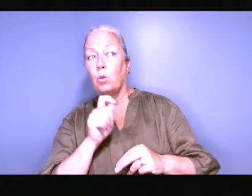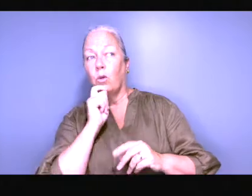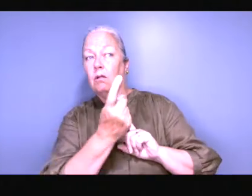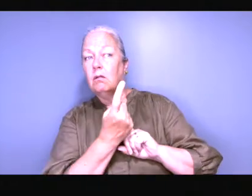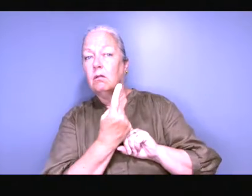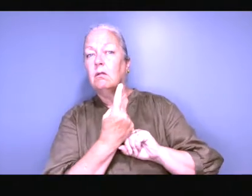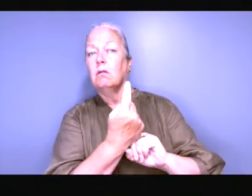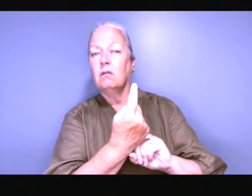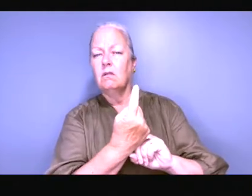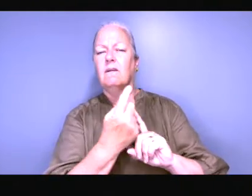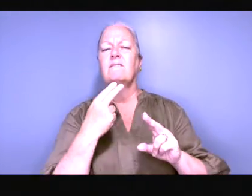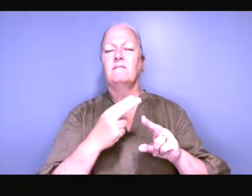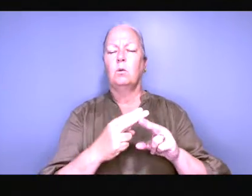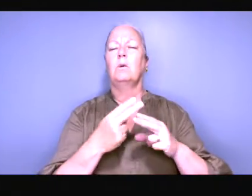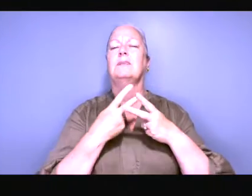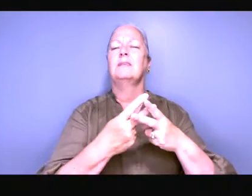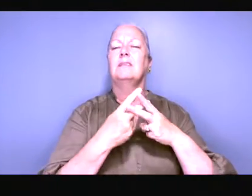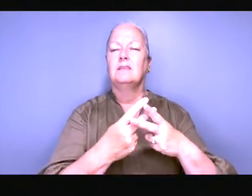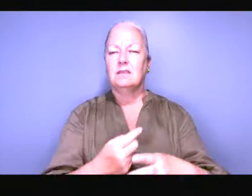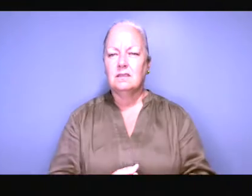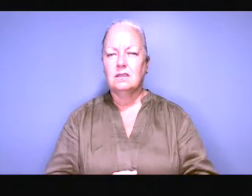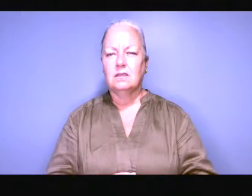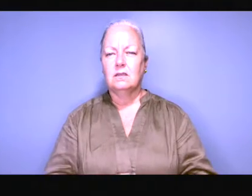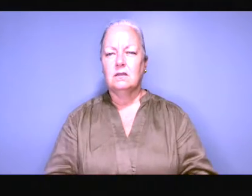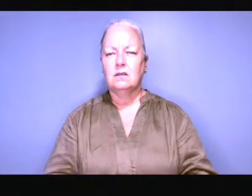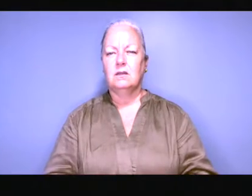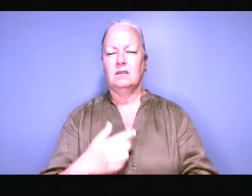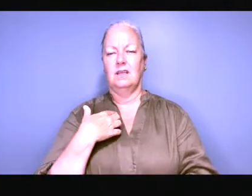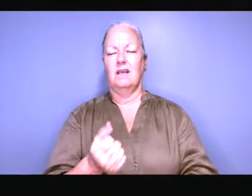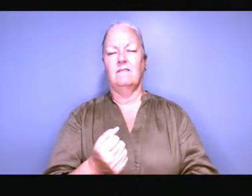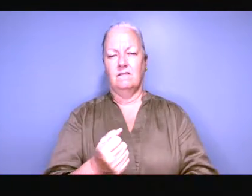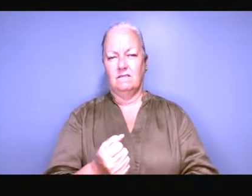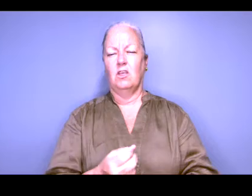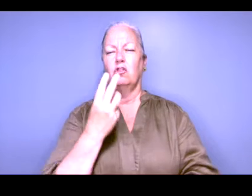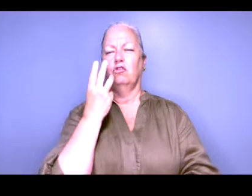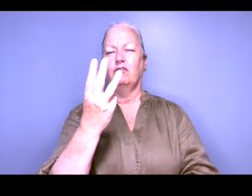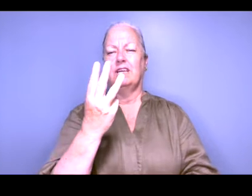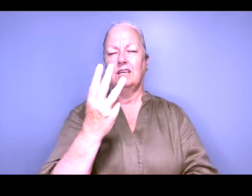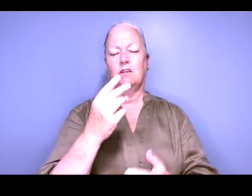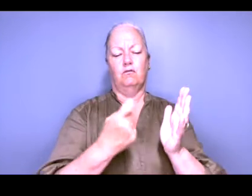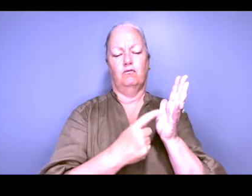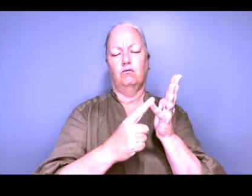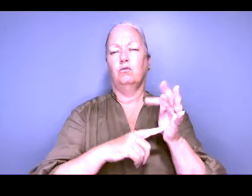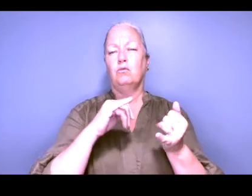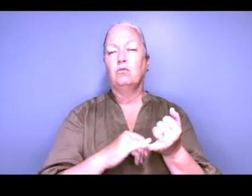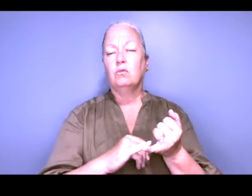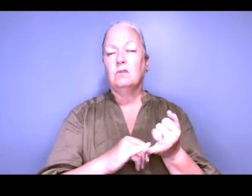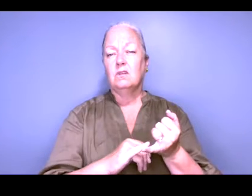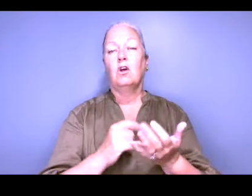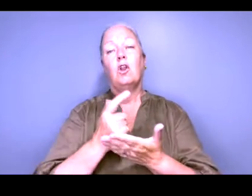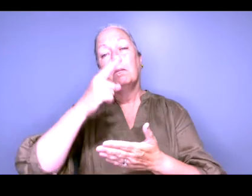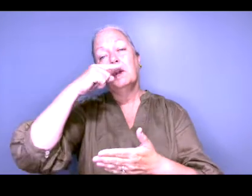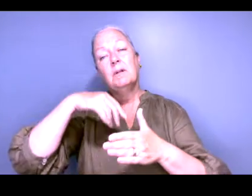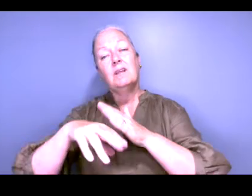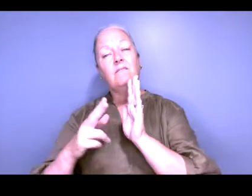inviting or hoping to be invited to have sex so we had three